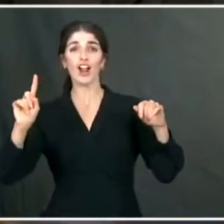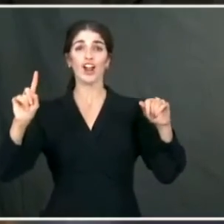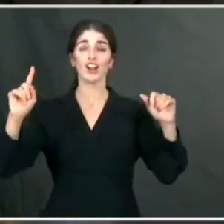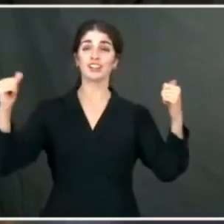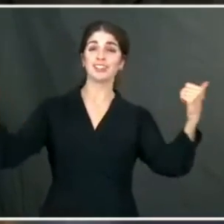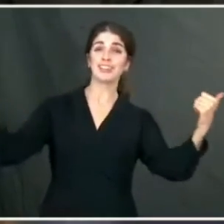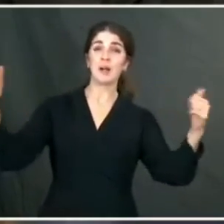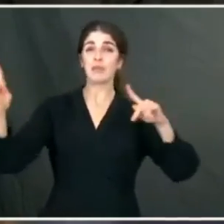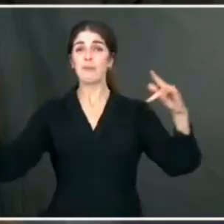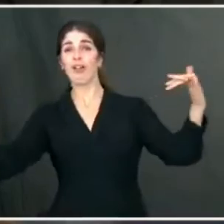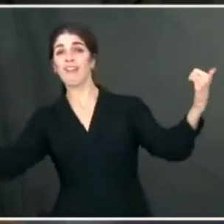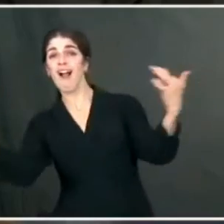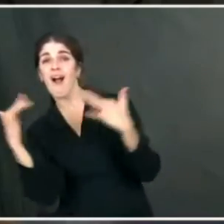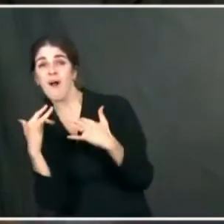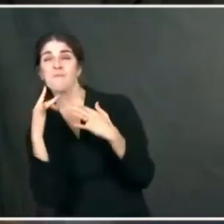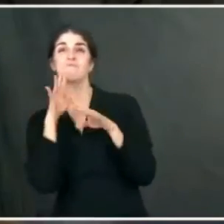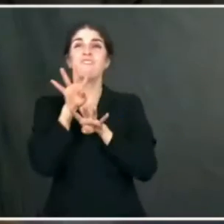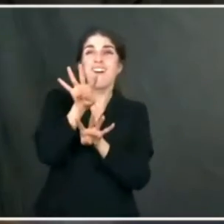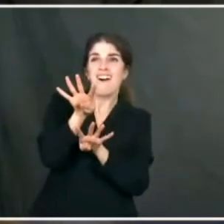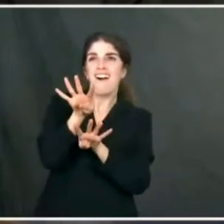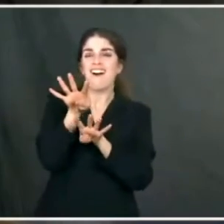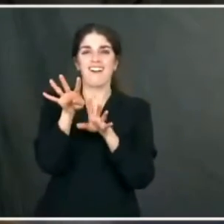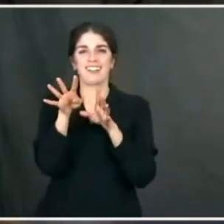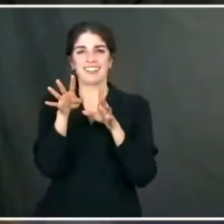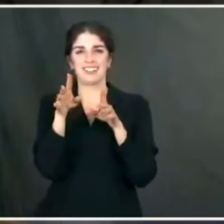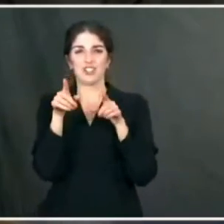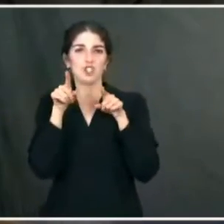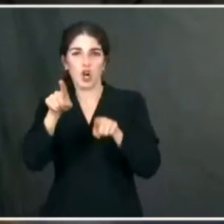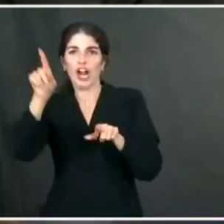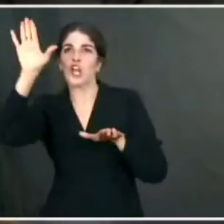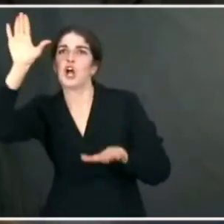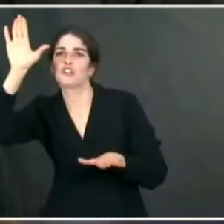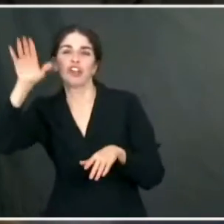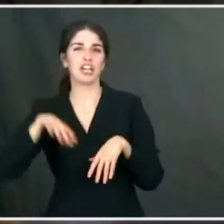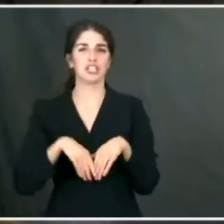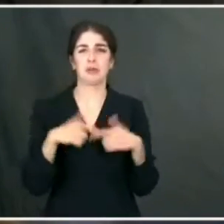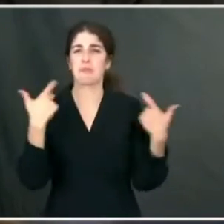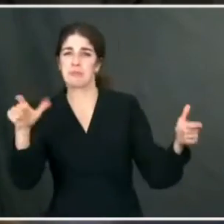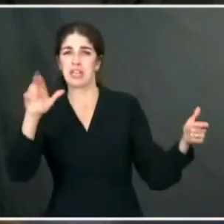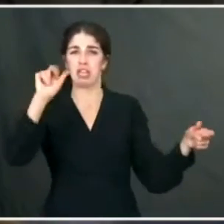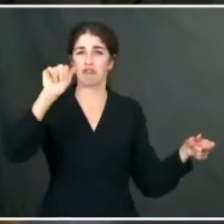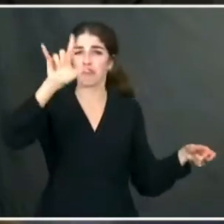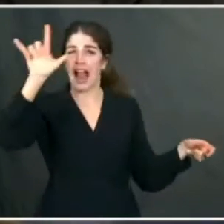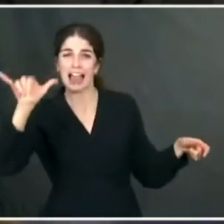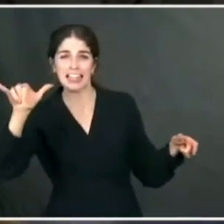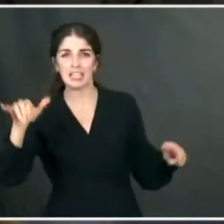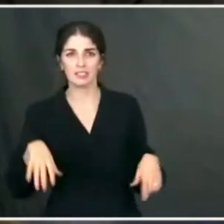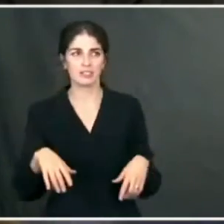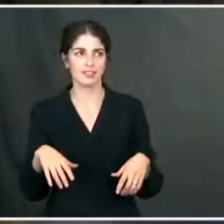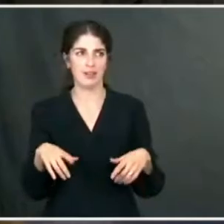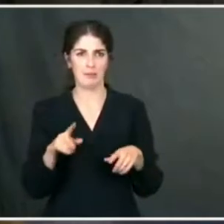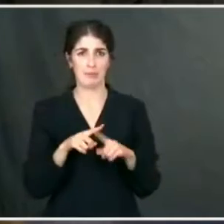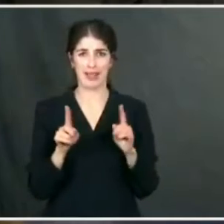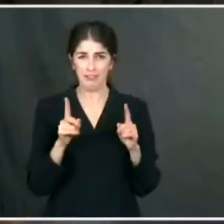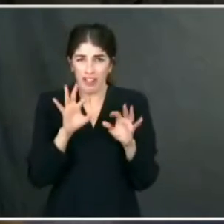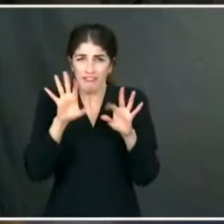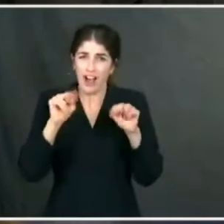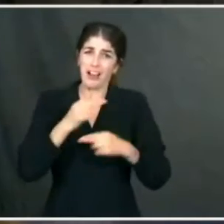at the convention, the big crowd at the inauguration, big rallies. Because of COVID,